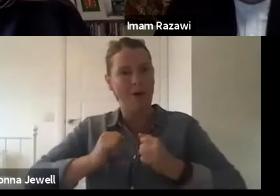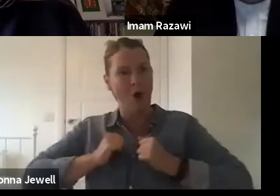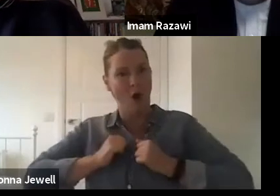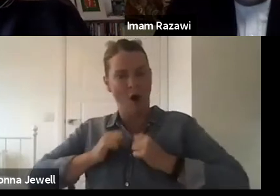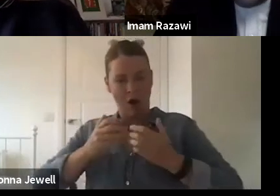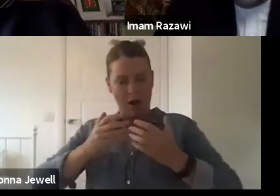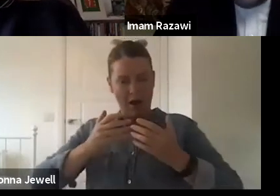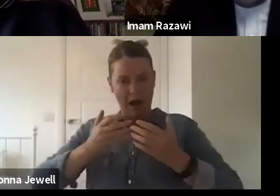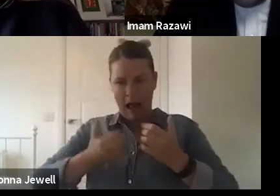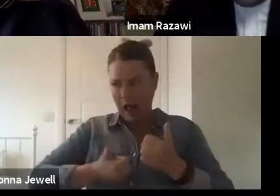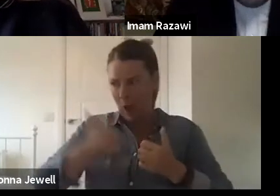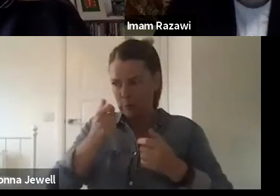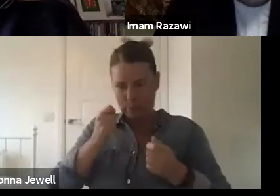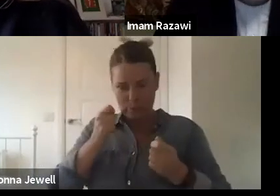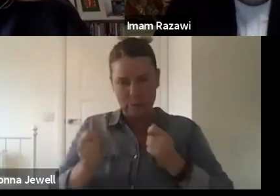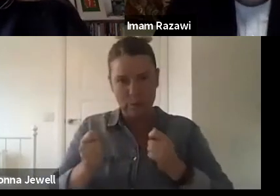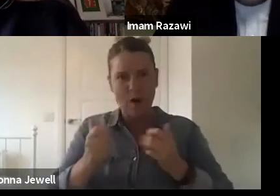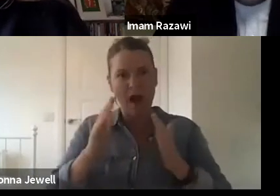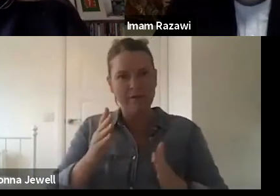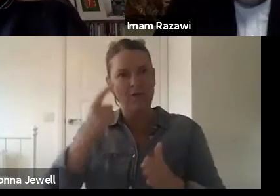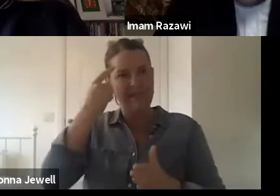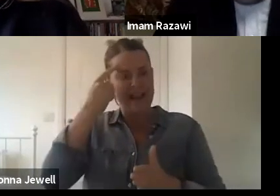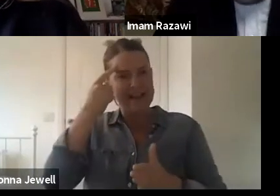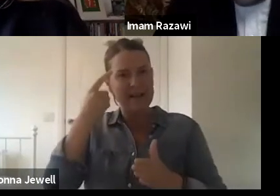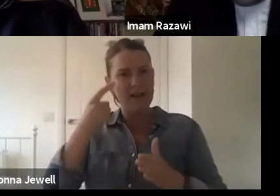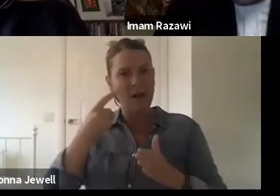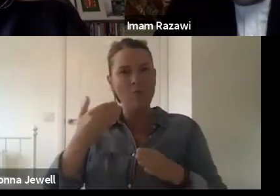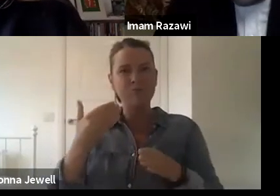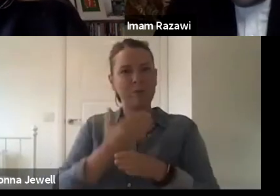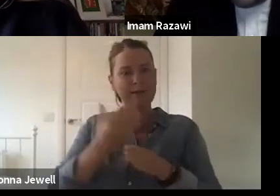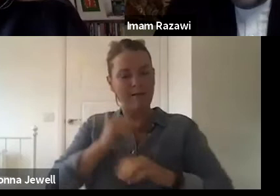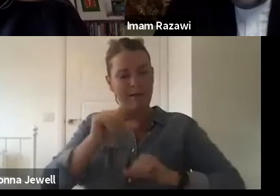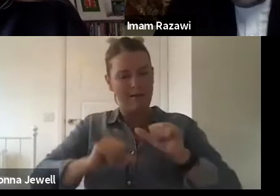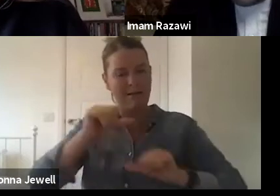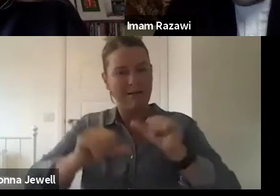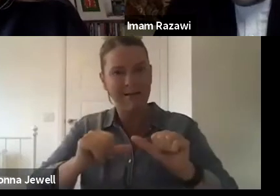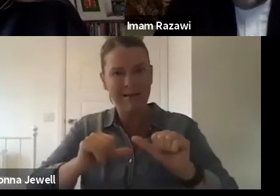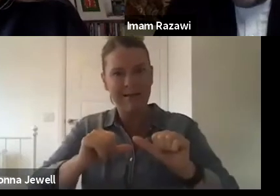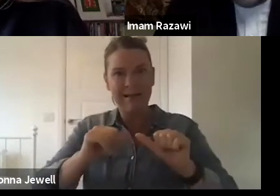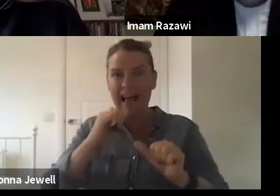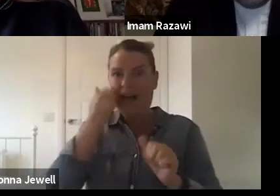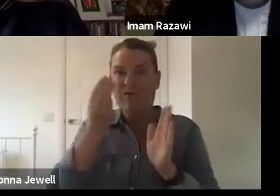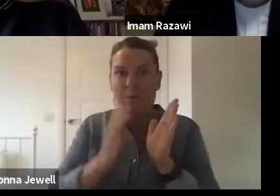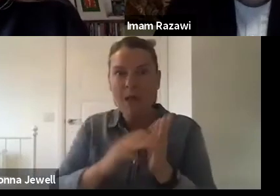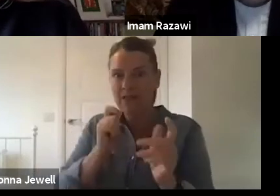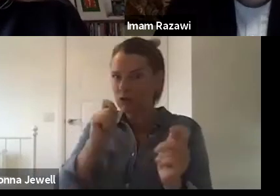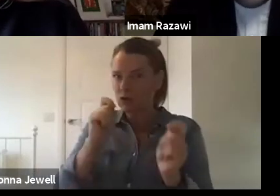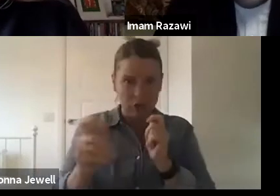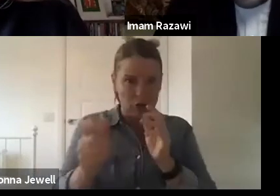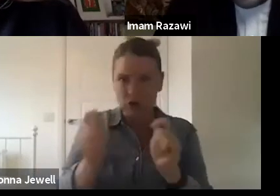changing, month by month, across the world. And I think universities can play a huge role